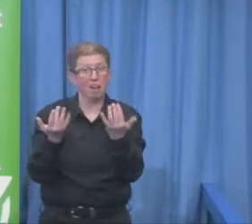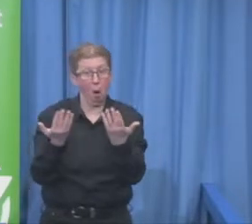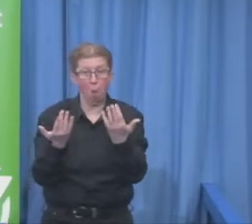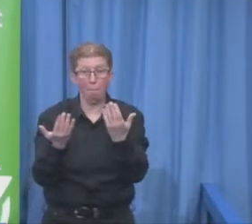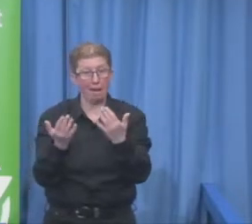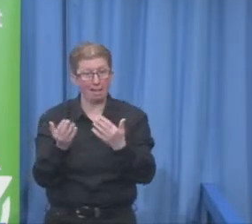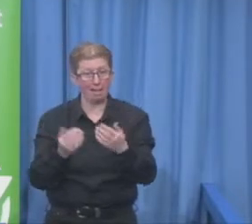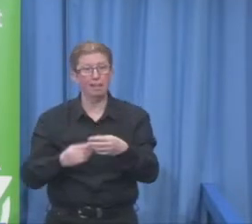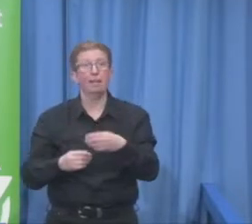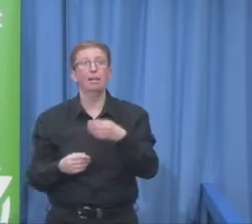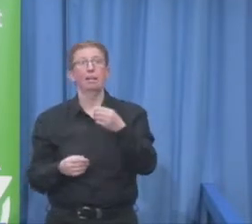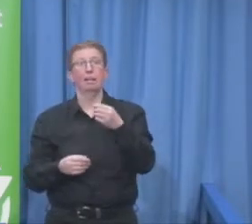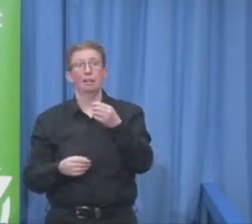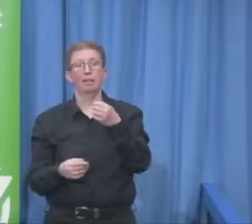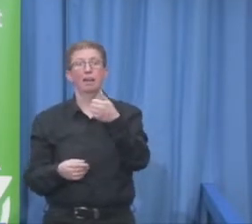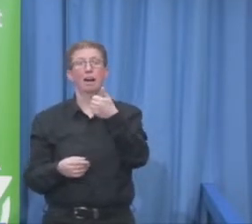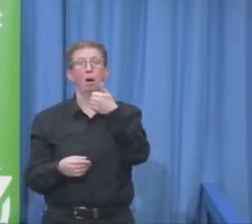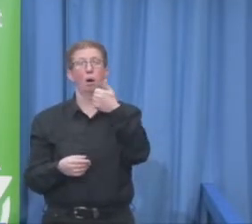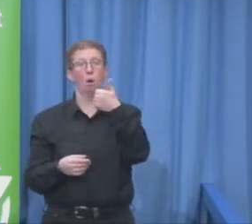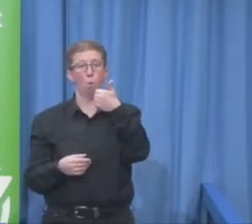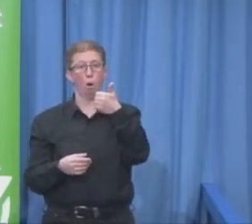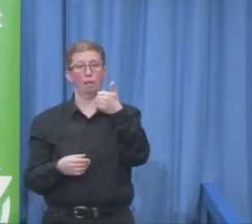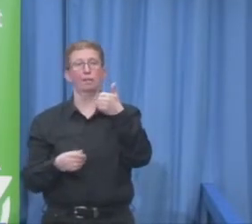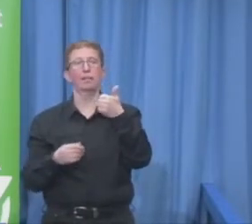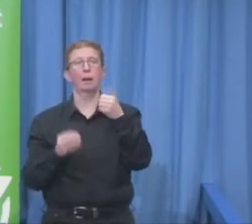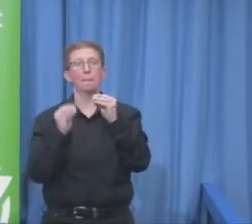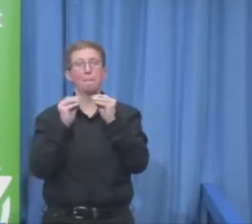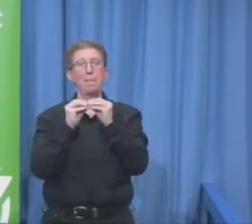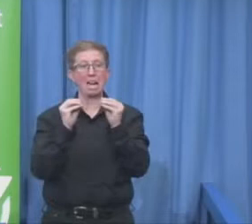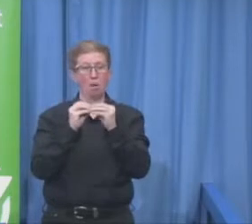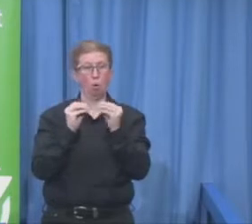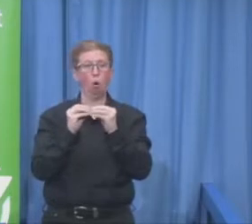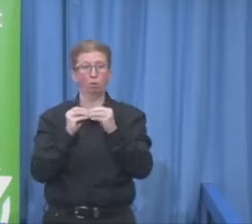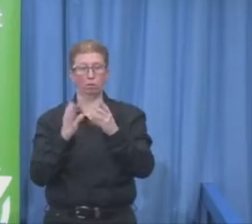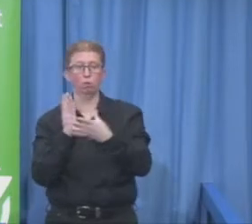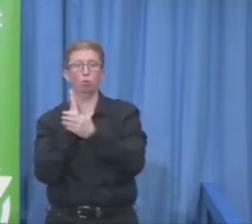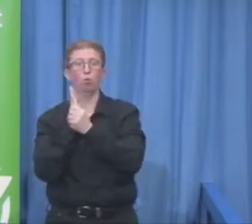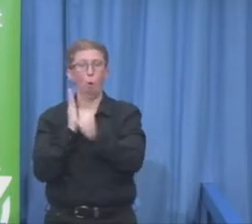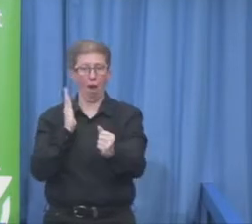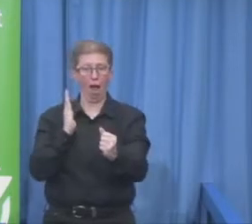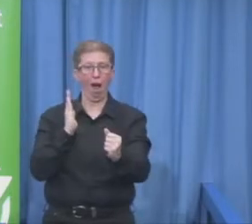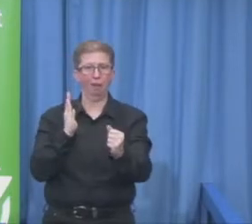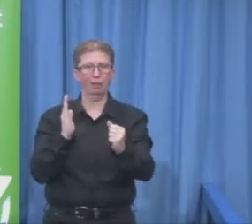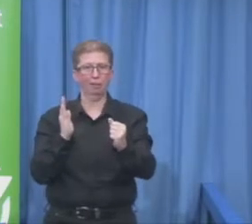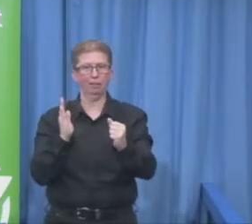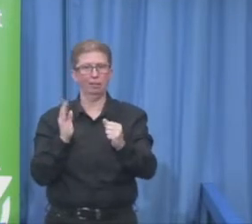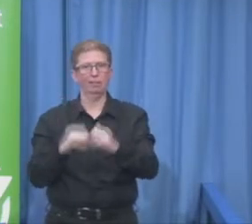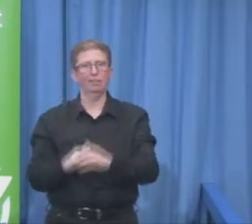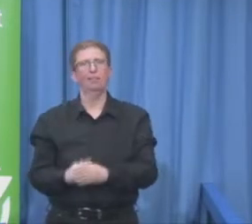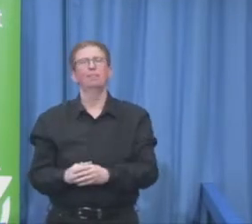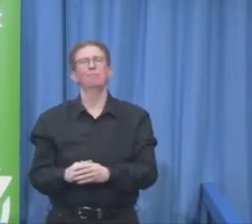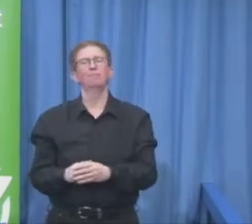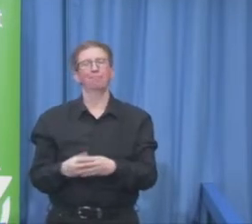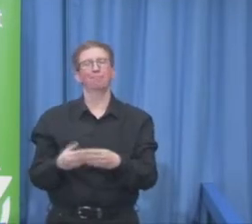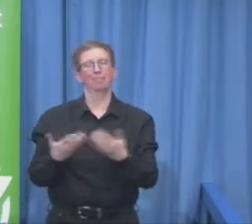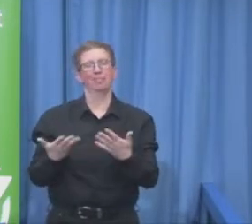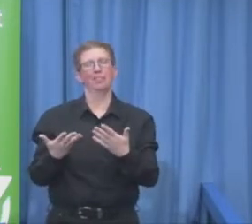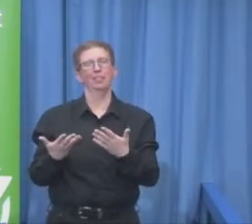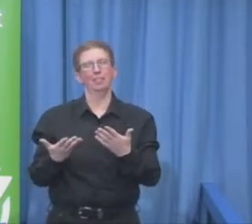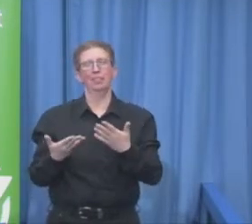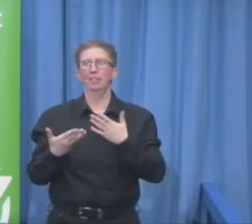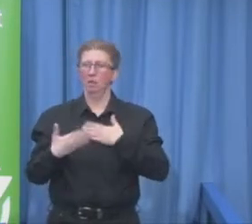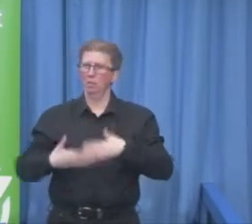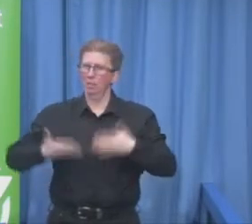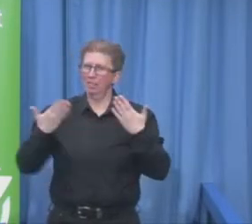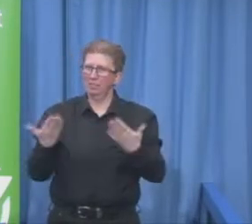think this is a really great opportunity, and I would welcome the discussion. So I'm just kind of playing the role as a